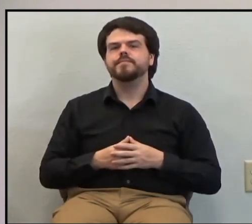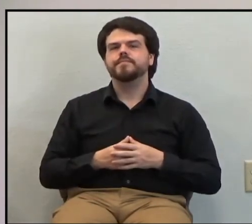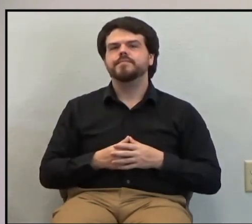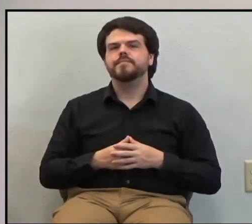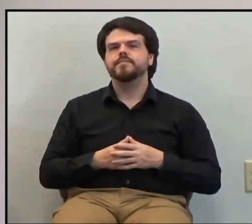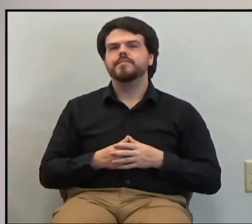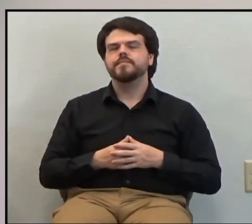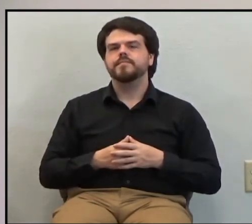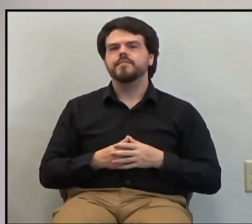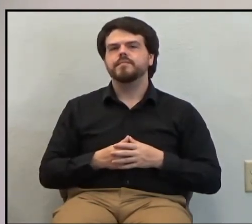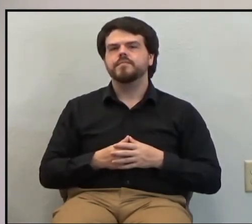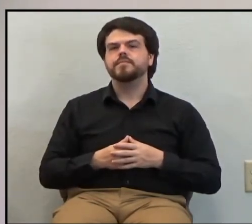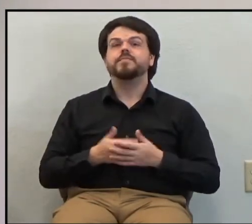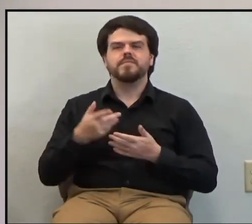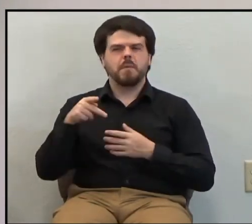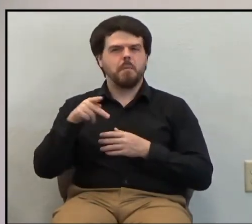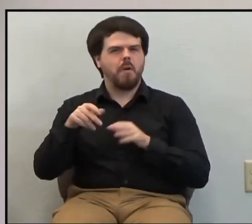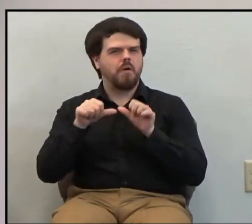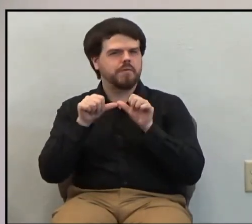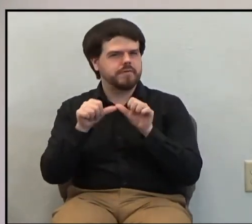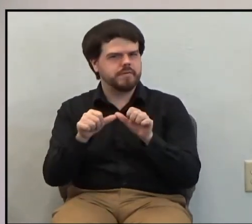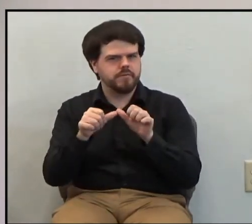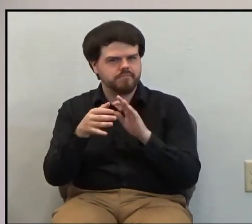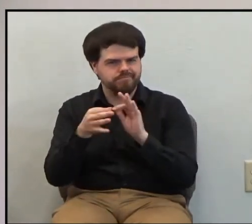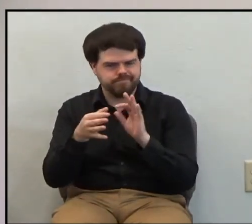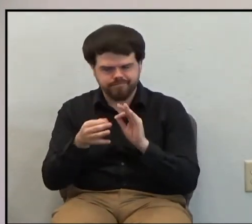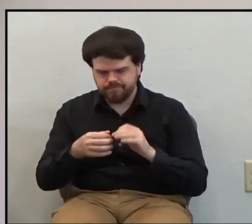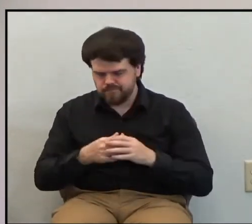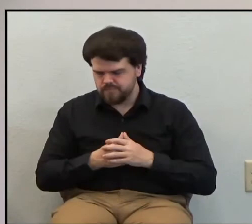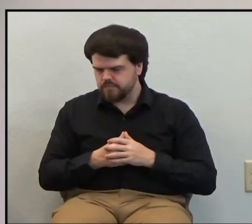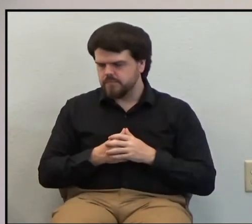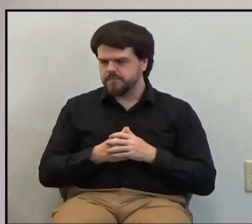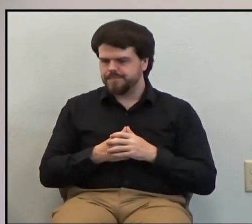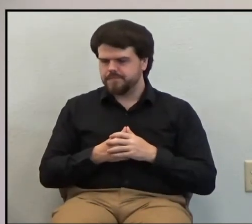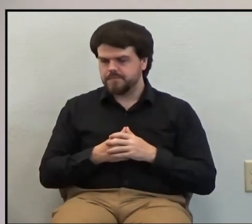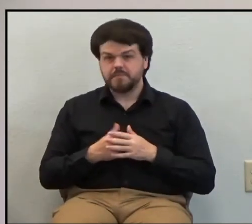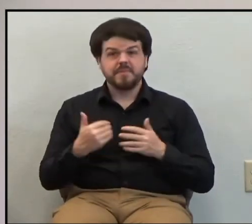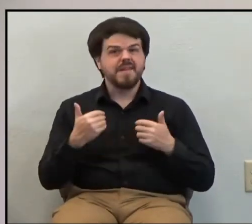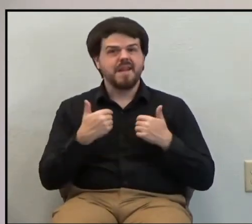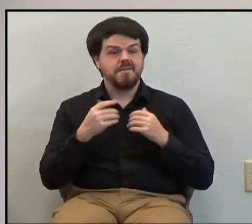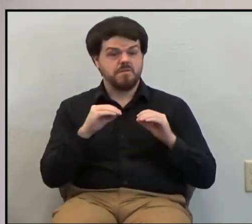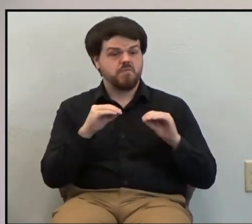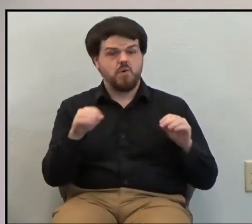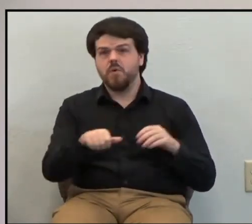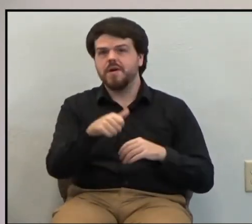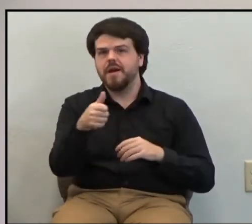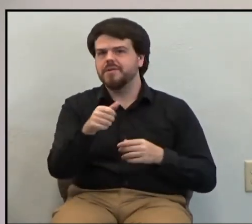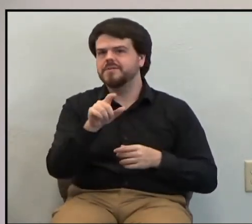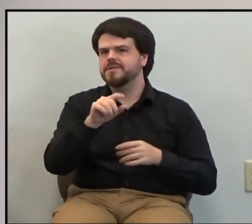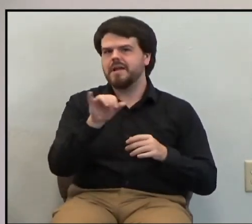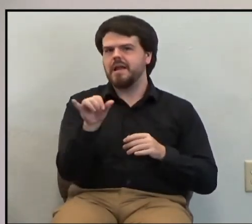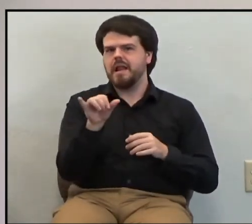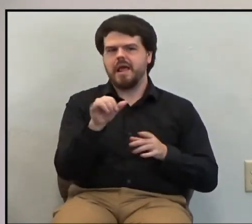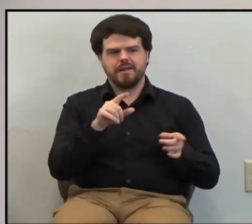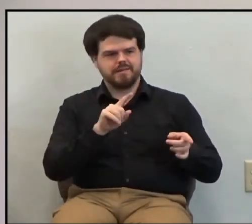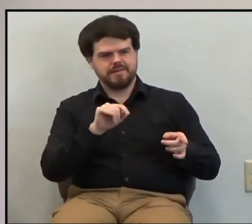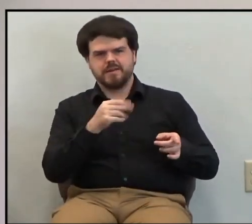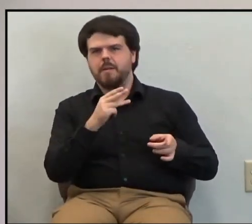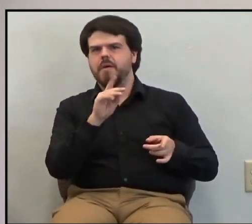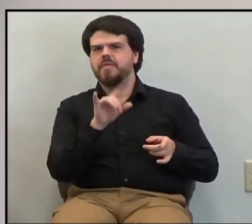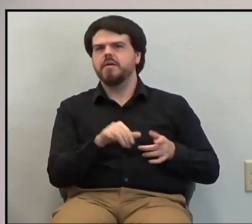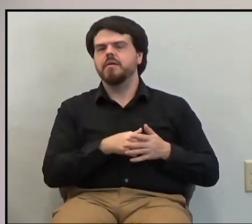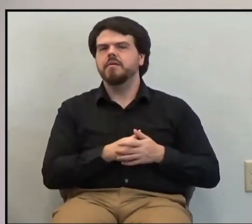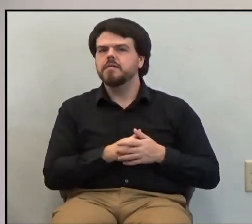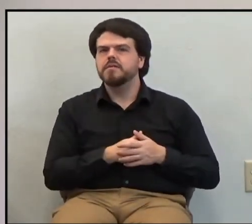But then Paul goes on. He says, have no one else like him, Timothy, who will show